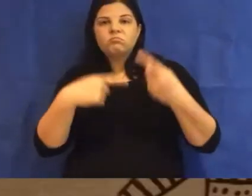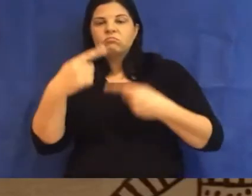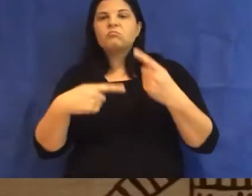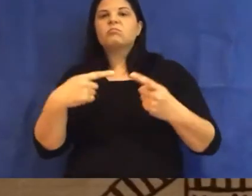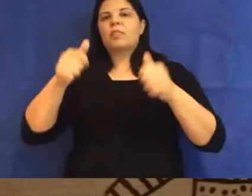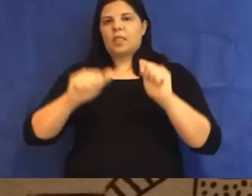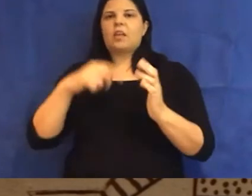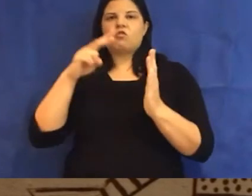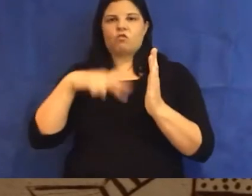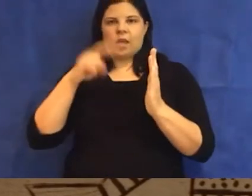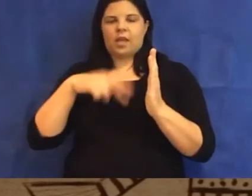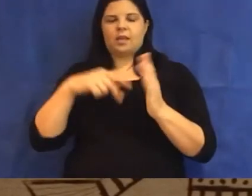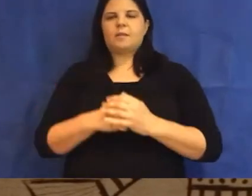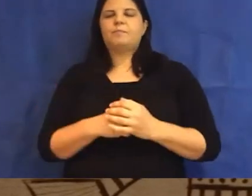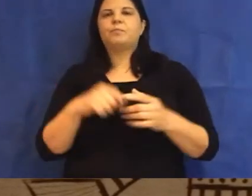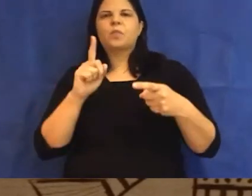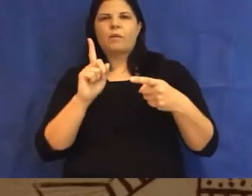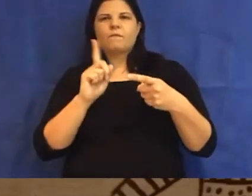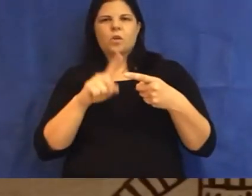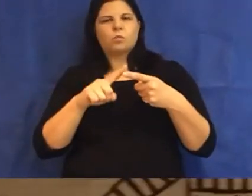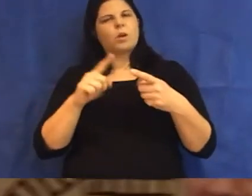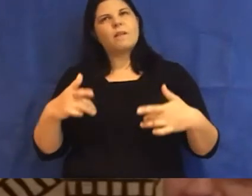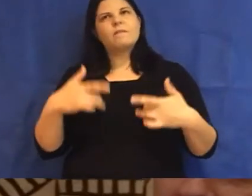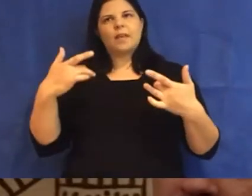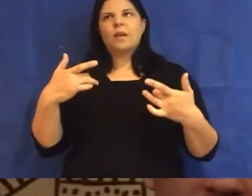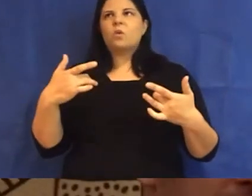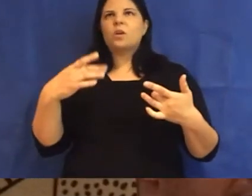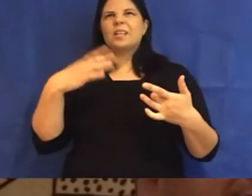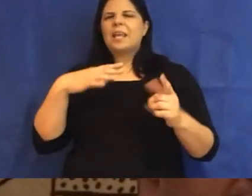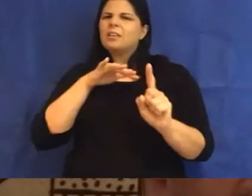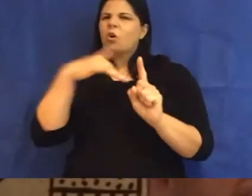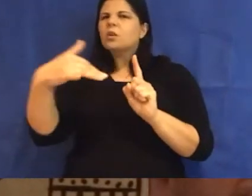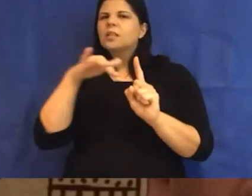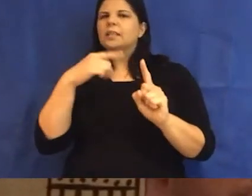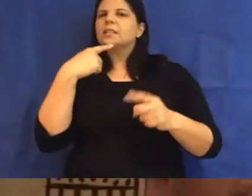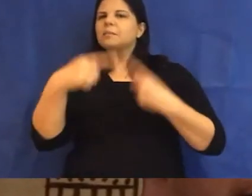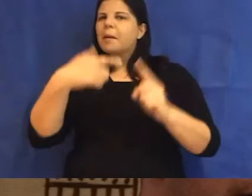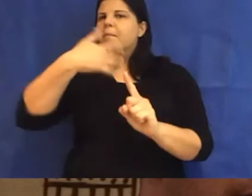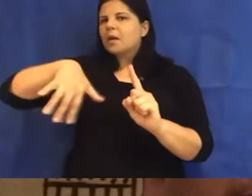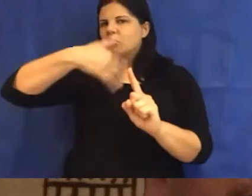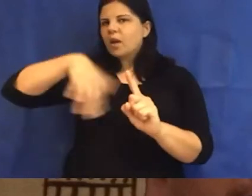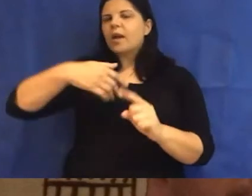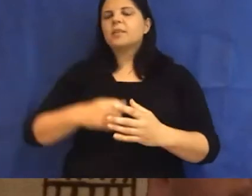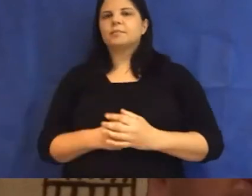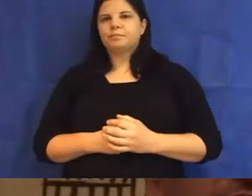at least the first one, which I feel requires, like, a minimum of context. Just in that, so during